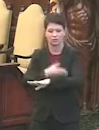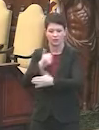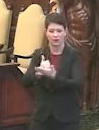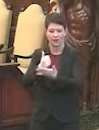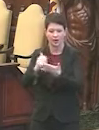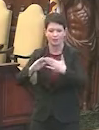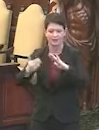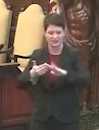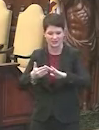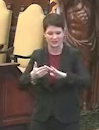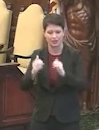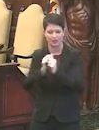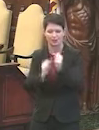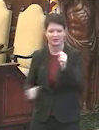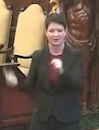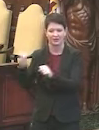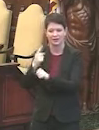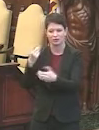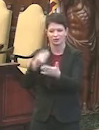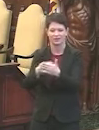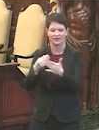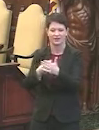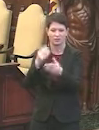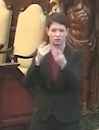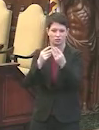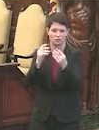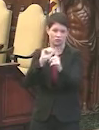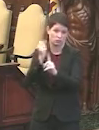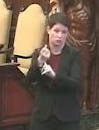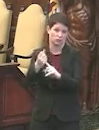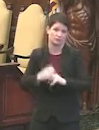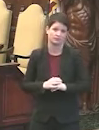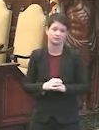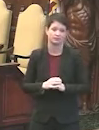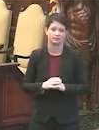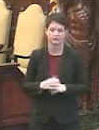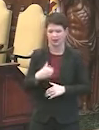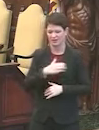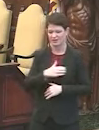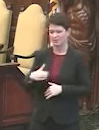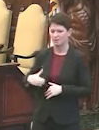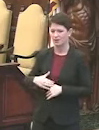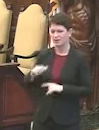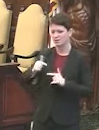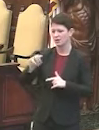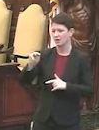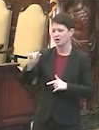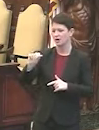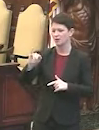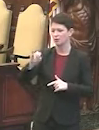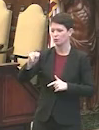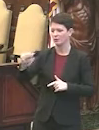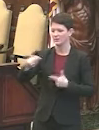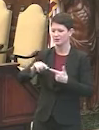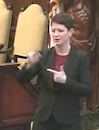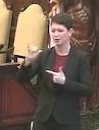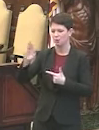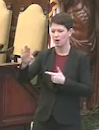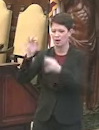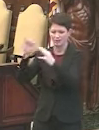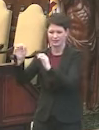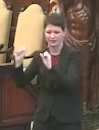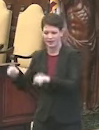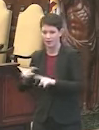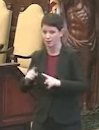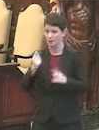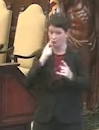city out when it comes to next year's financial situation? Well, I'll I'll let Marissa and Rob jump in on the technical side of it, but